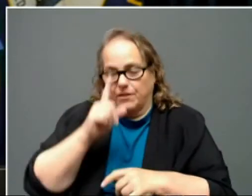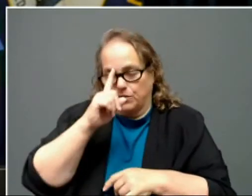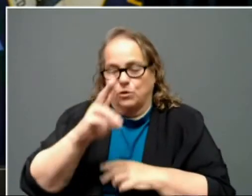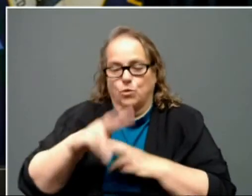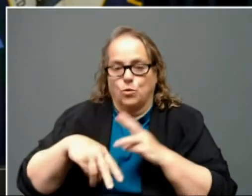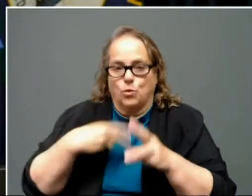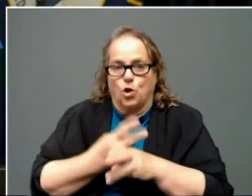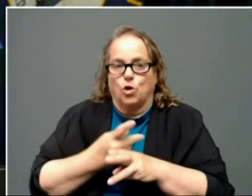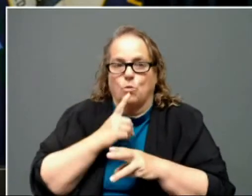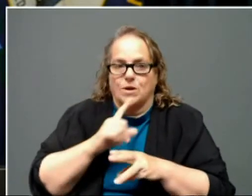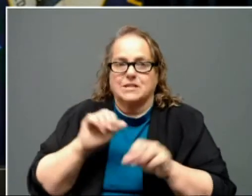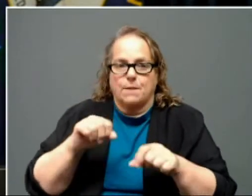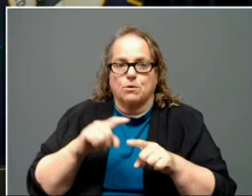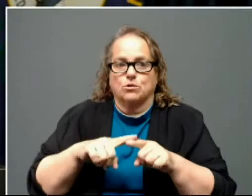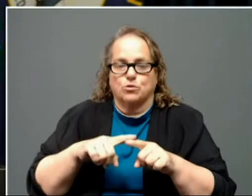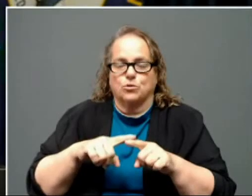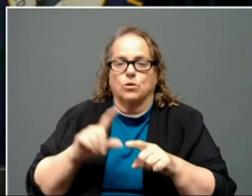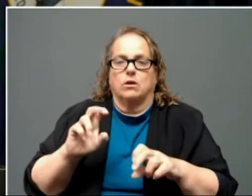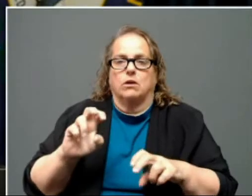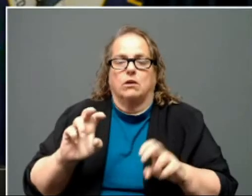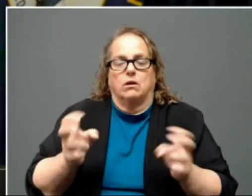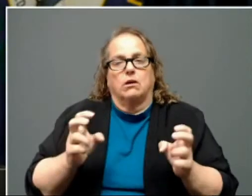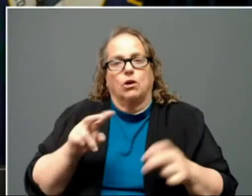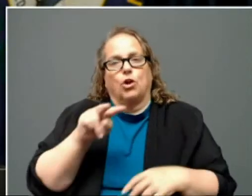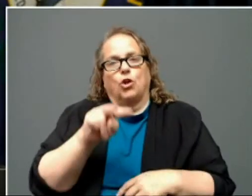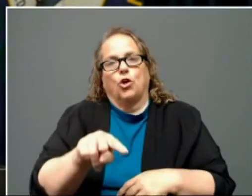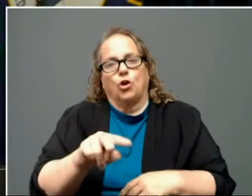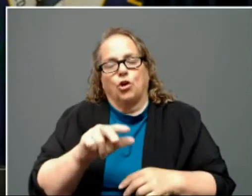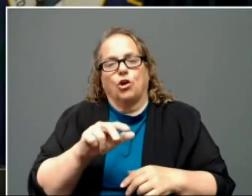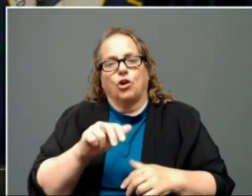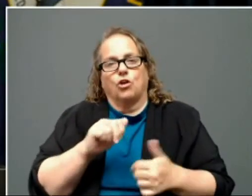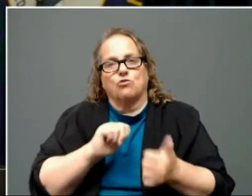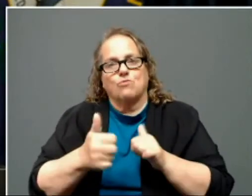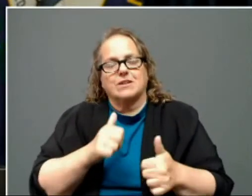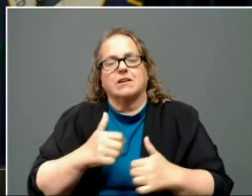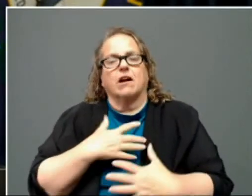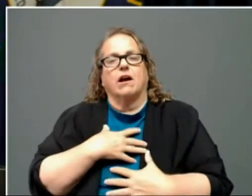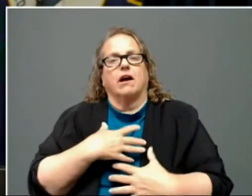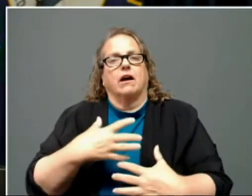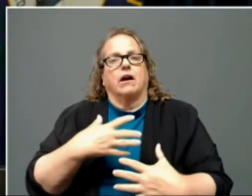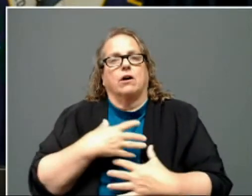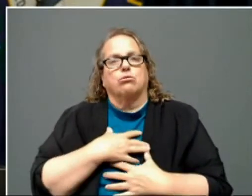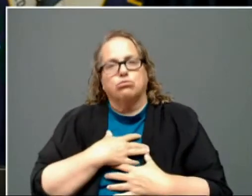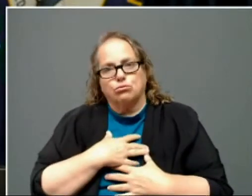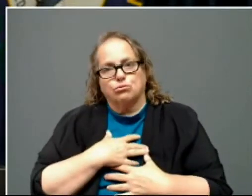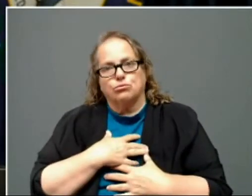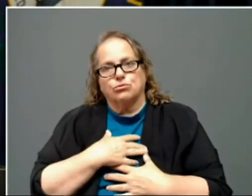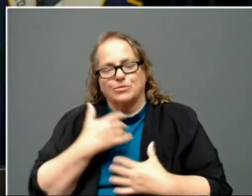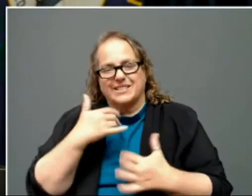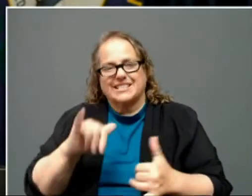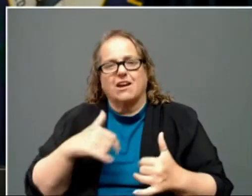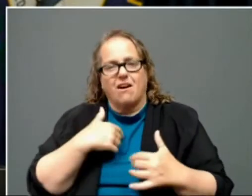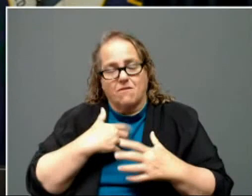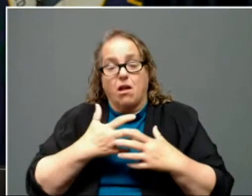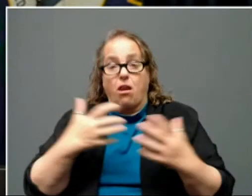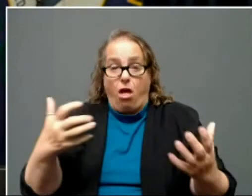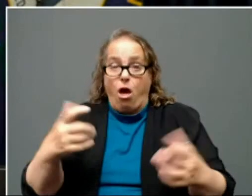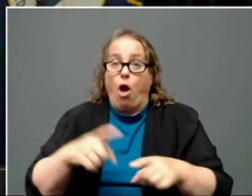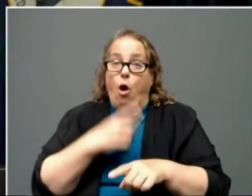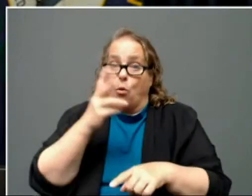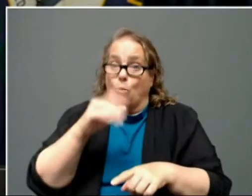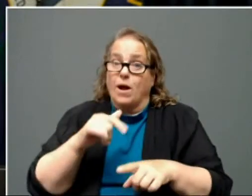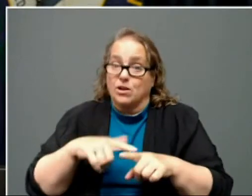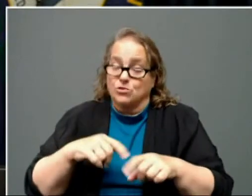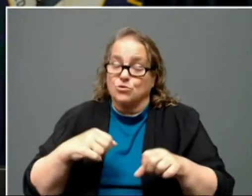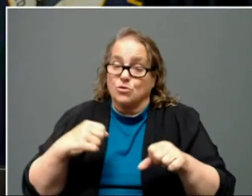able to take a breath, knowing they still have a lot to go to fight and defeat this virus. But there are things that